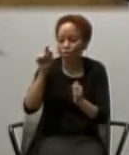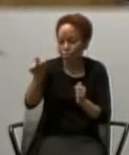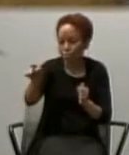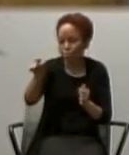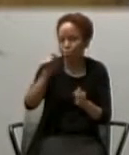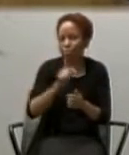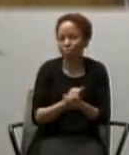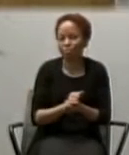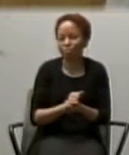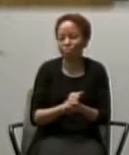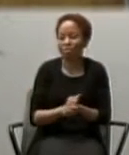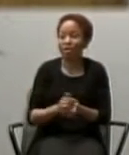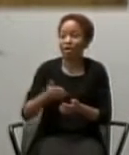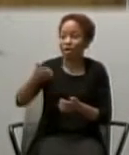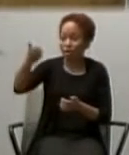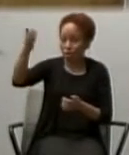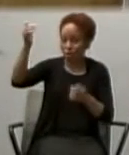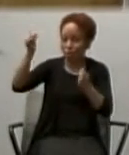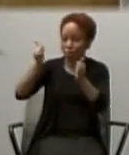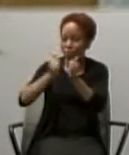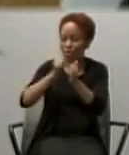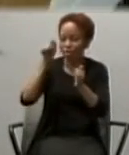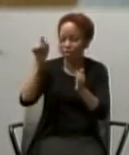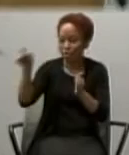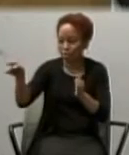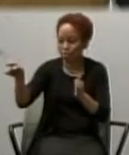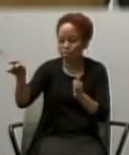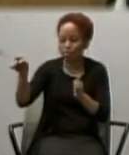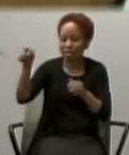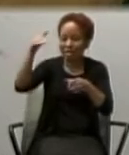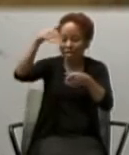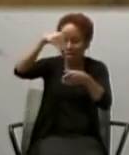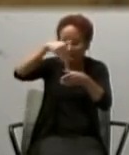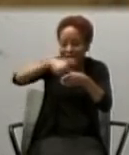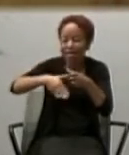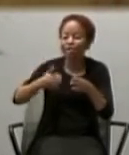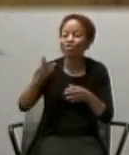He is, with you, he is, in you.